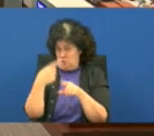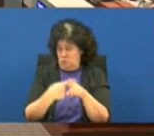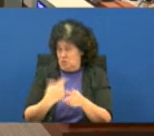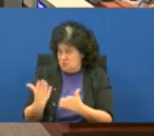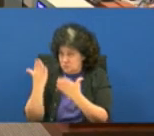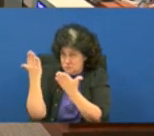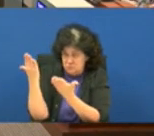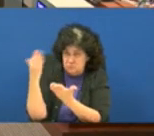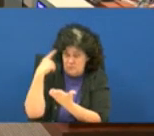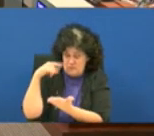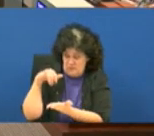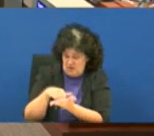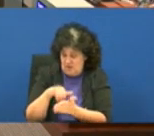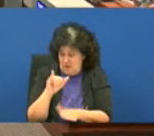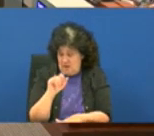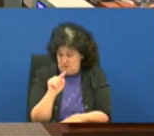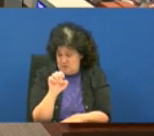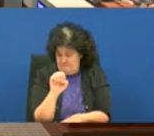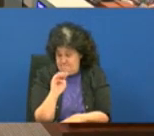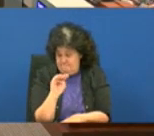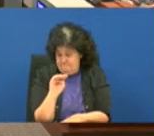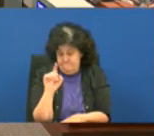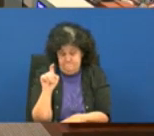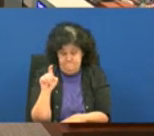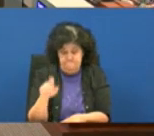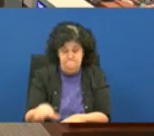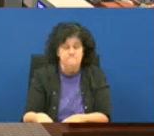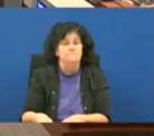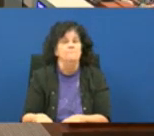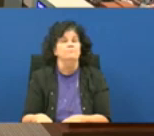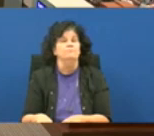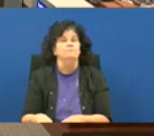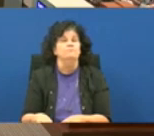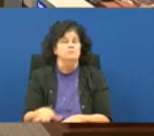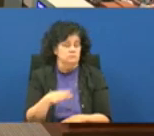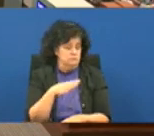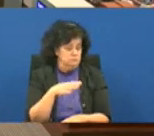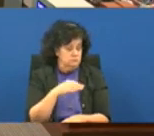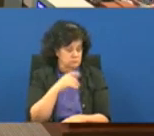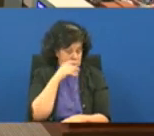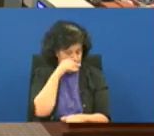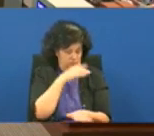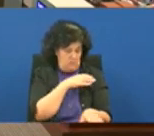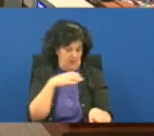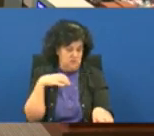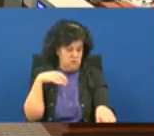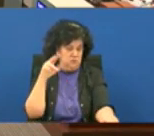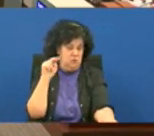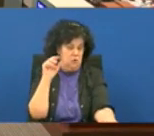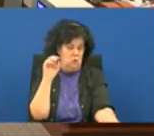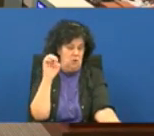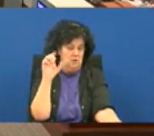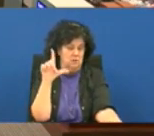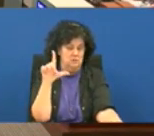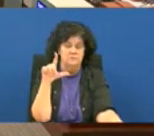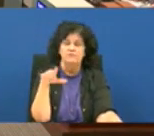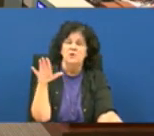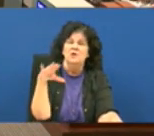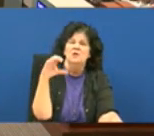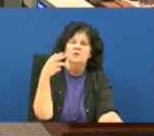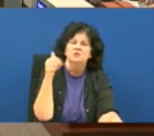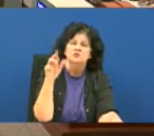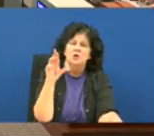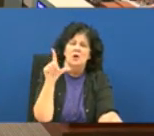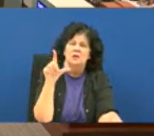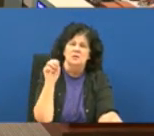on this item an additional report okay council member noel charlotte uh just quick question on